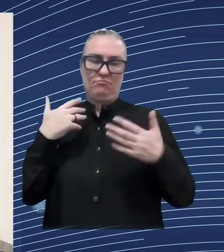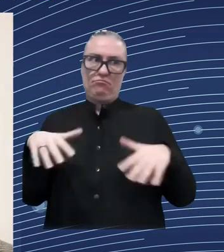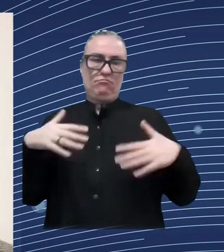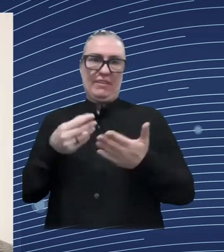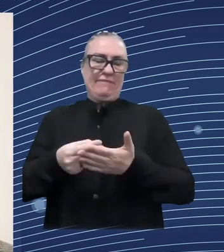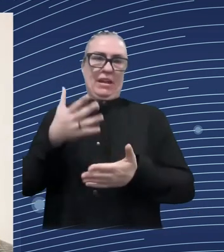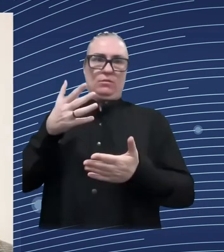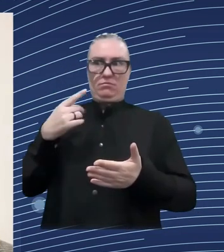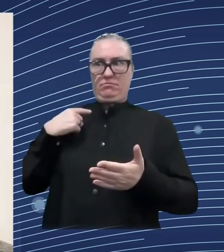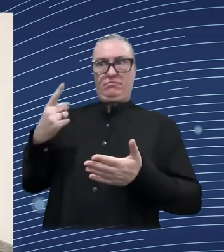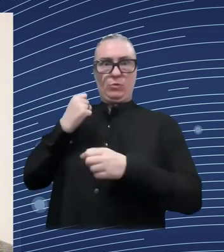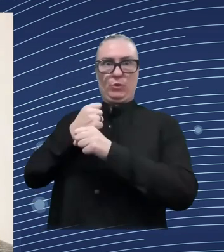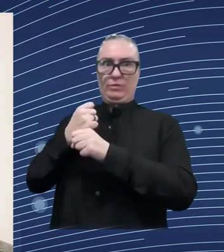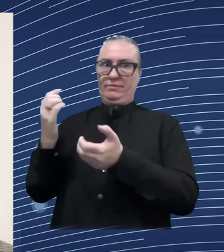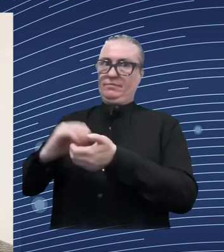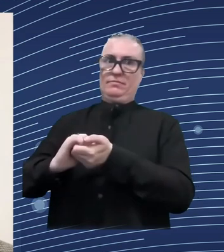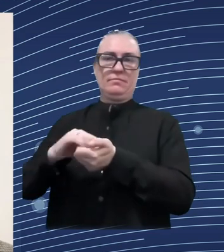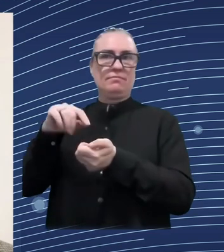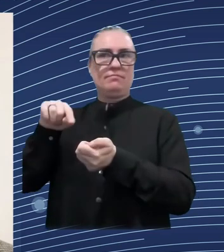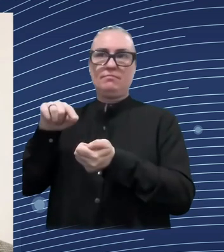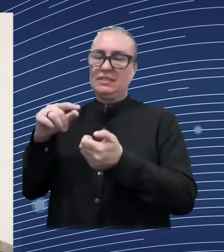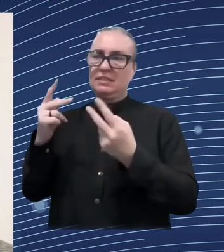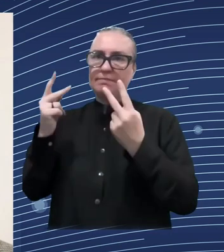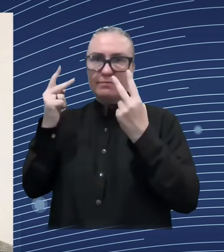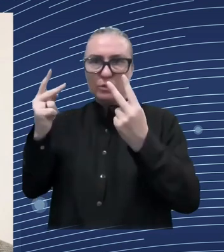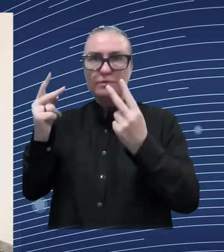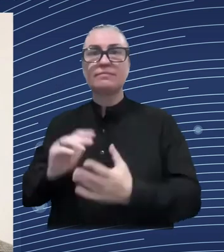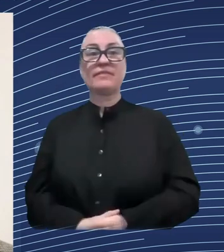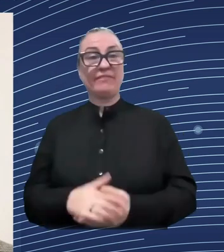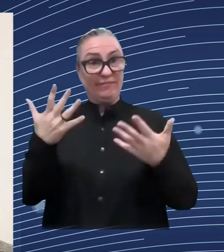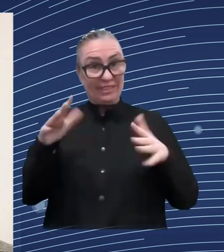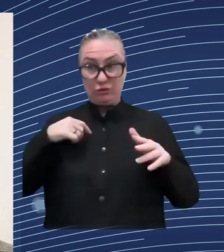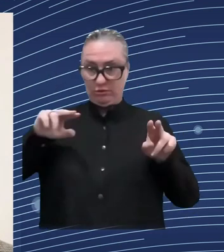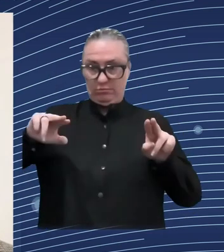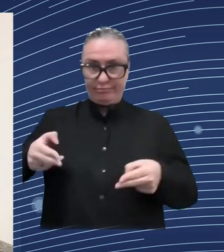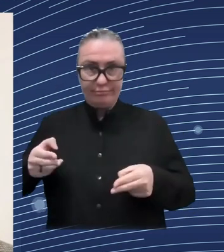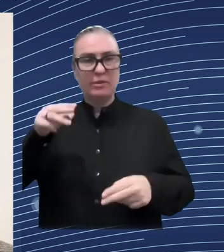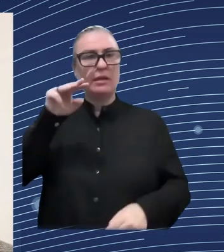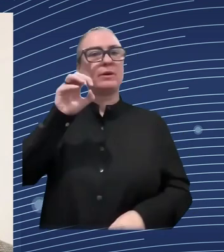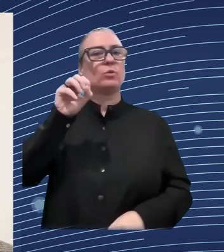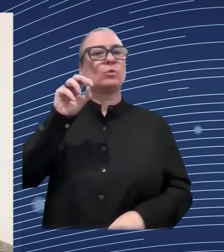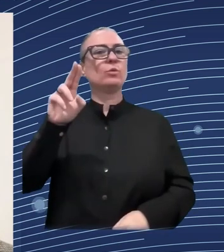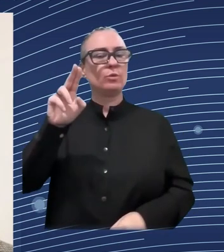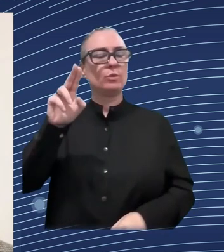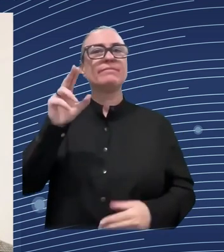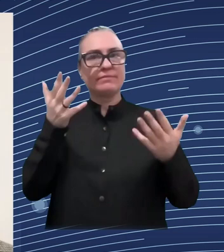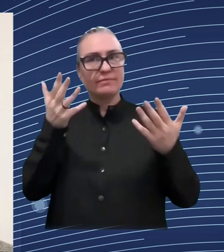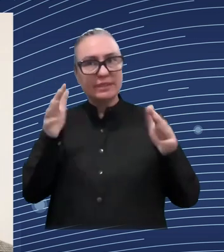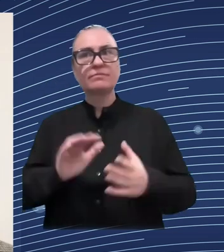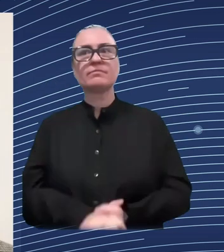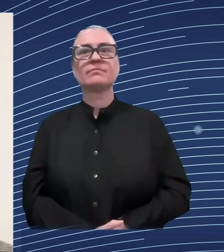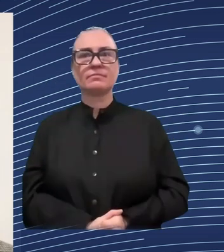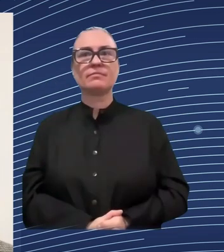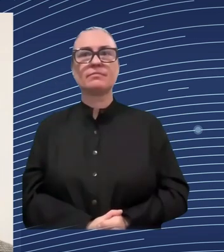to ensure um the information is there to um match people to to vacancies basically to improve the overall